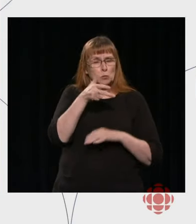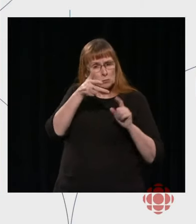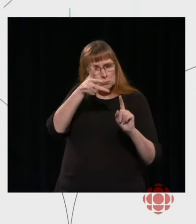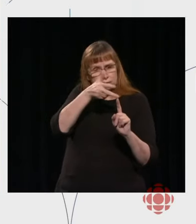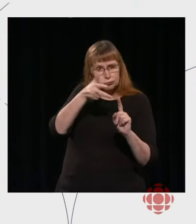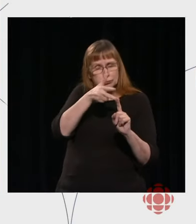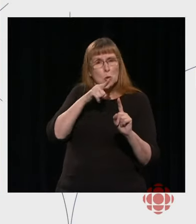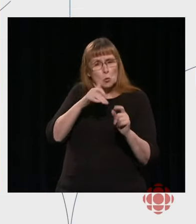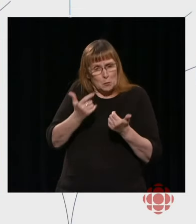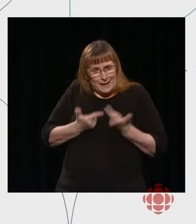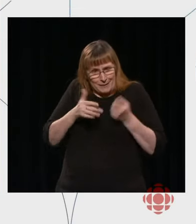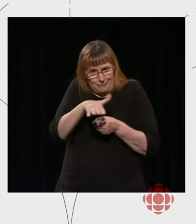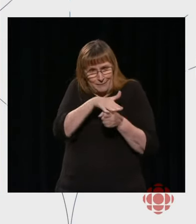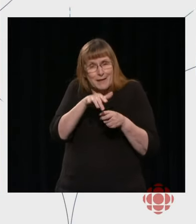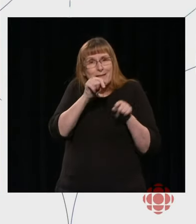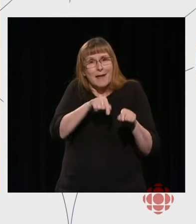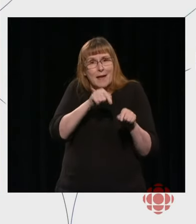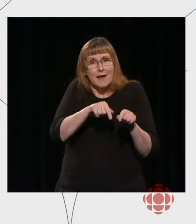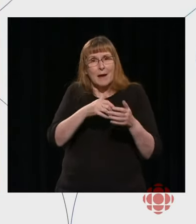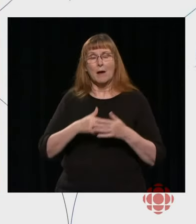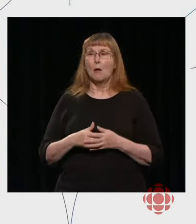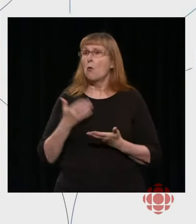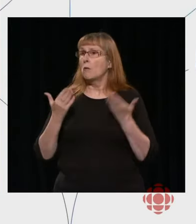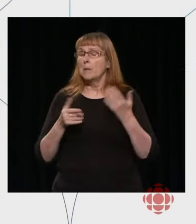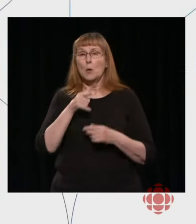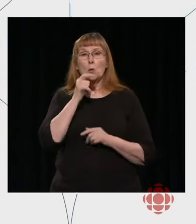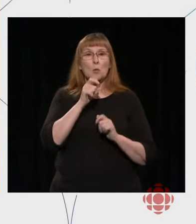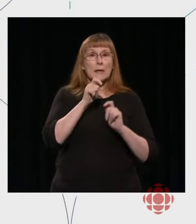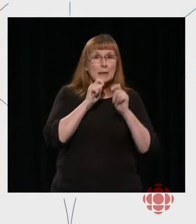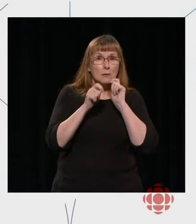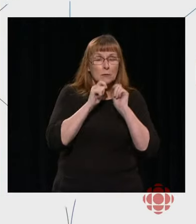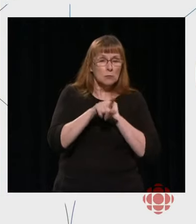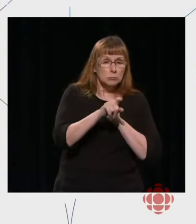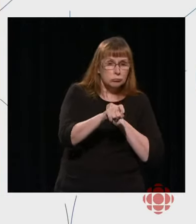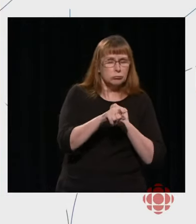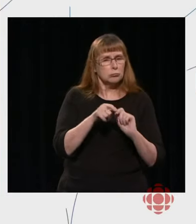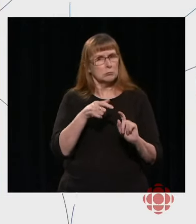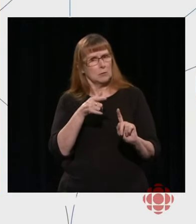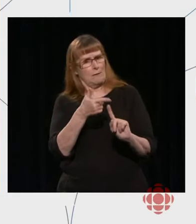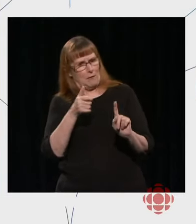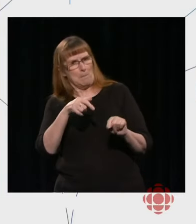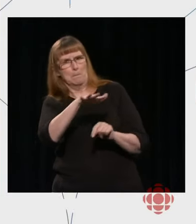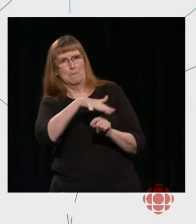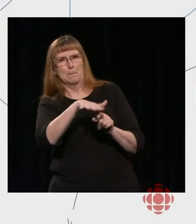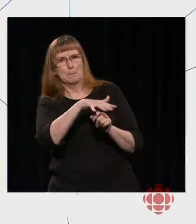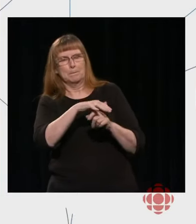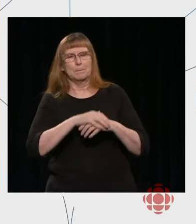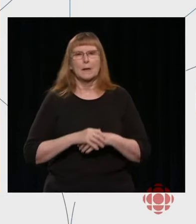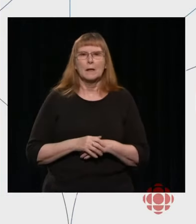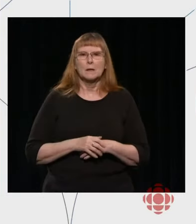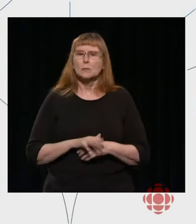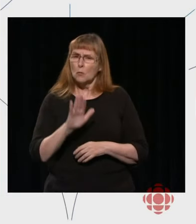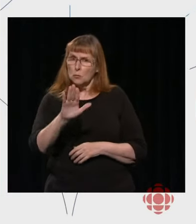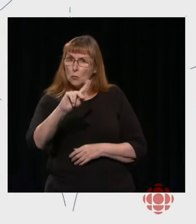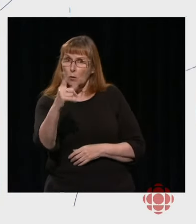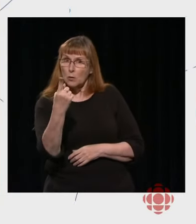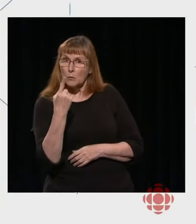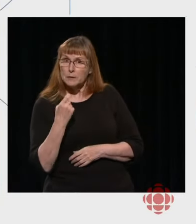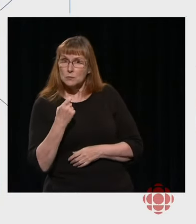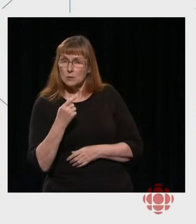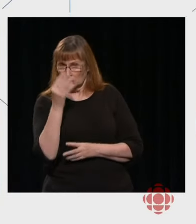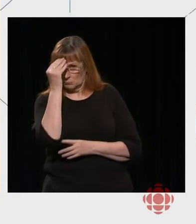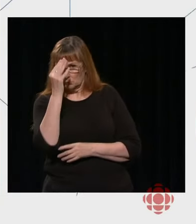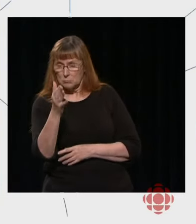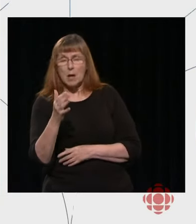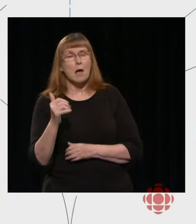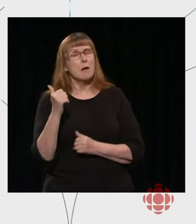So, to the person asking the question, I'd like to simply say that every morning, we produce